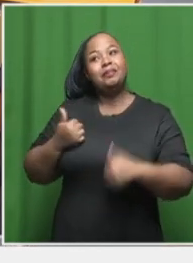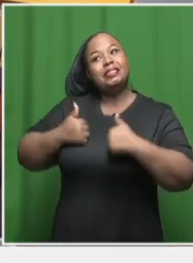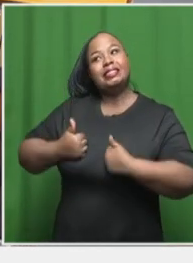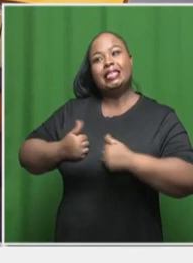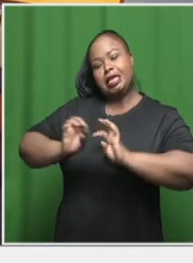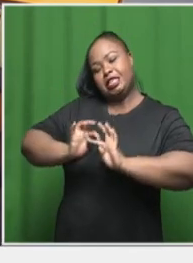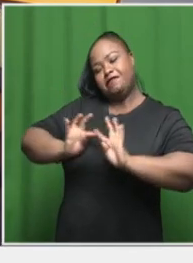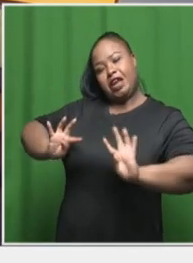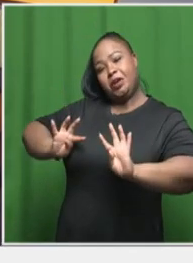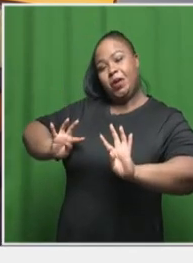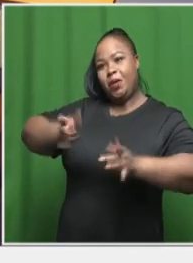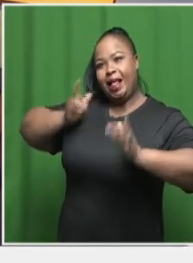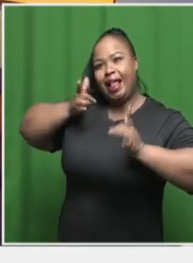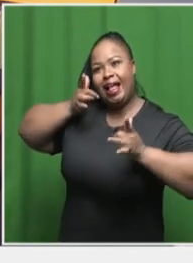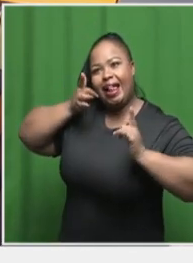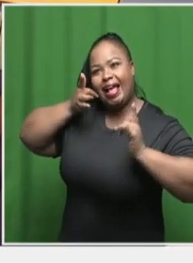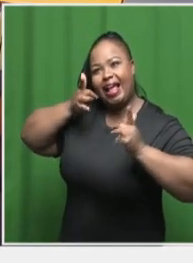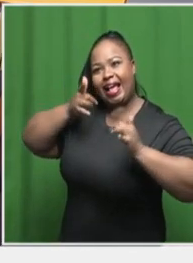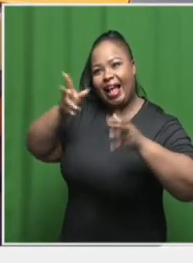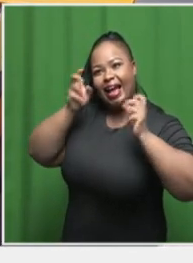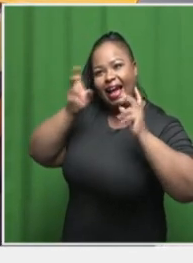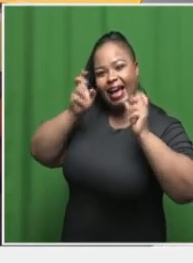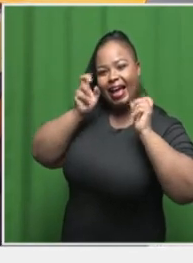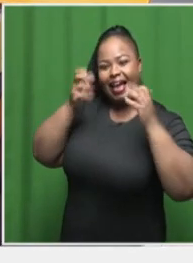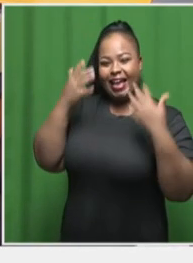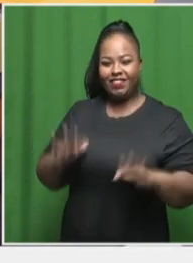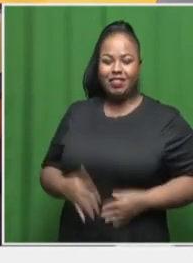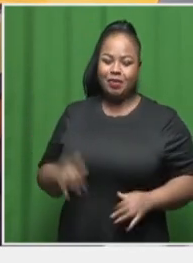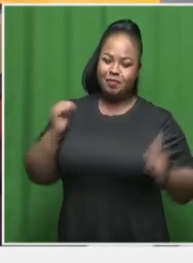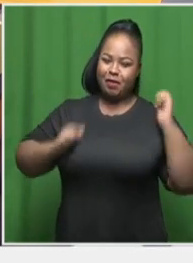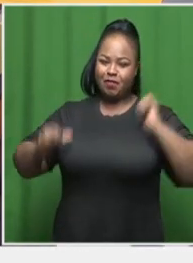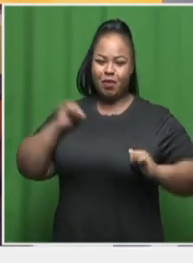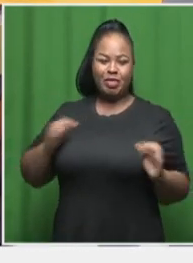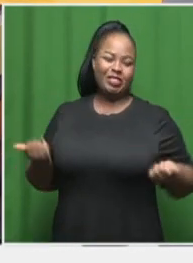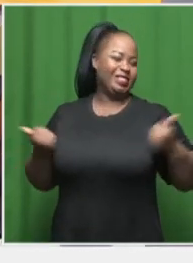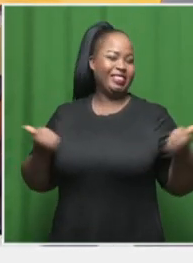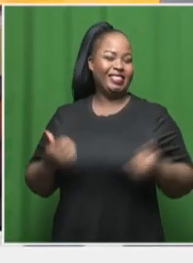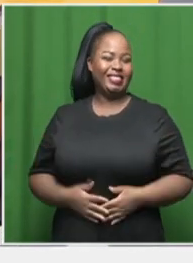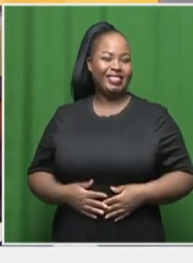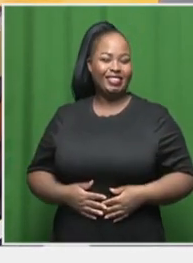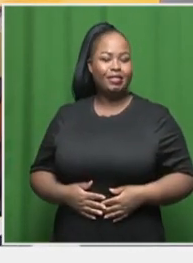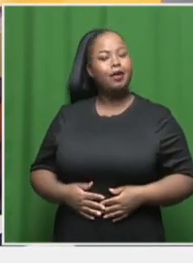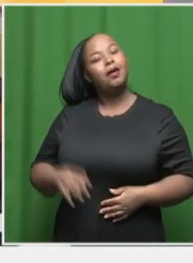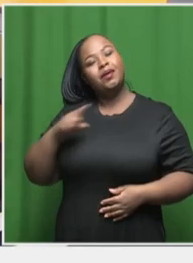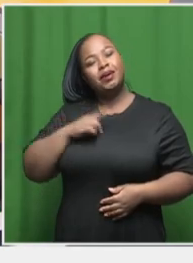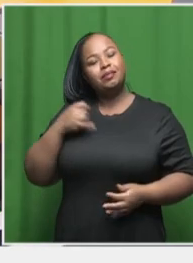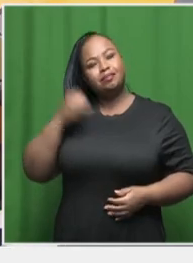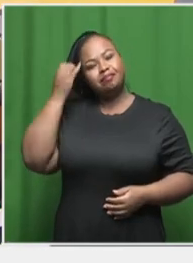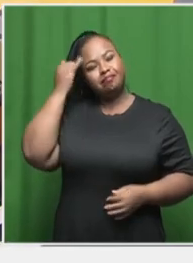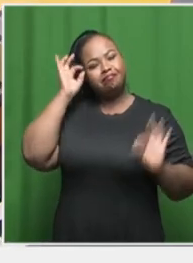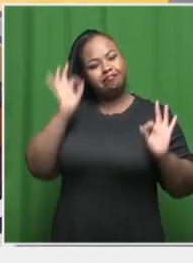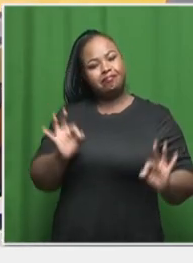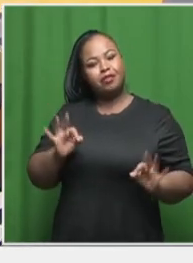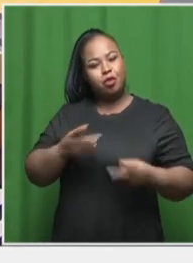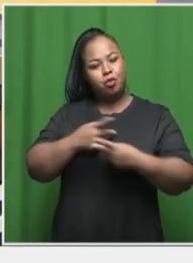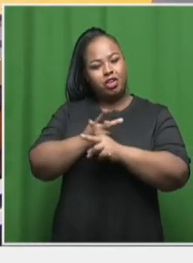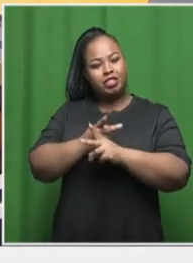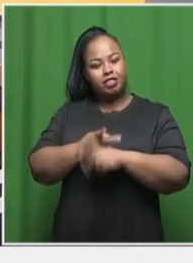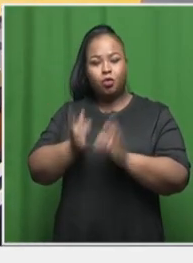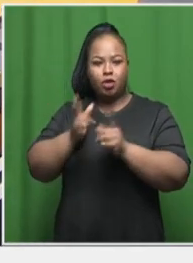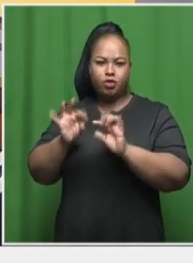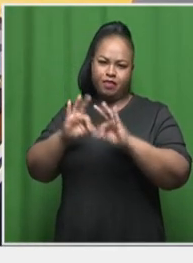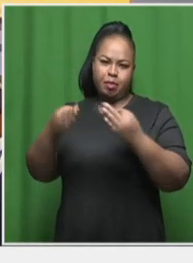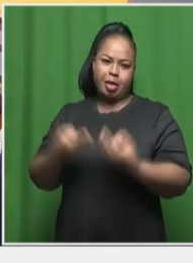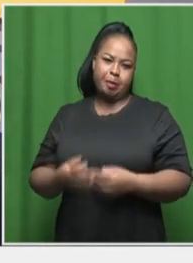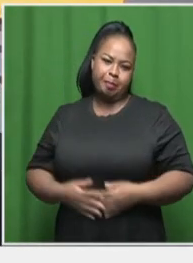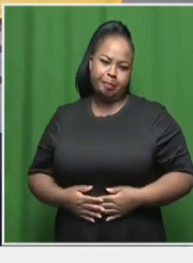the front room of the theater performance already. why is this, uh, know, the ideal production to watch with the entire